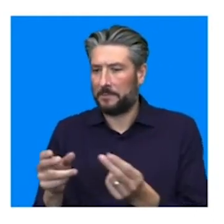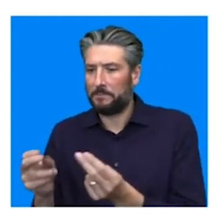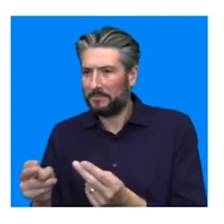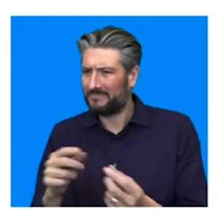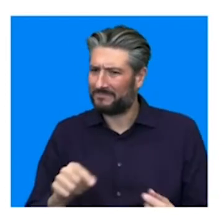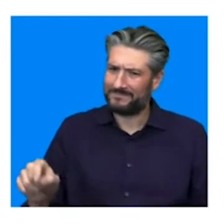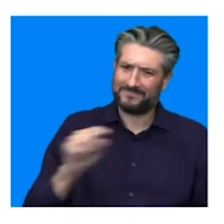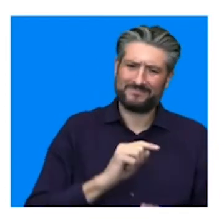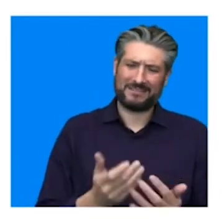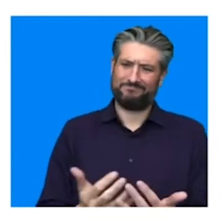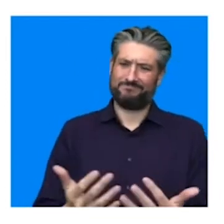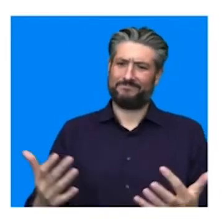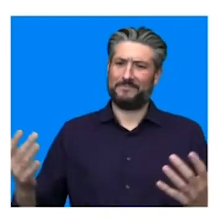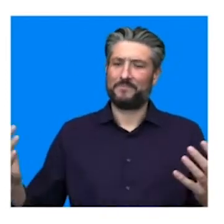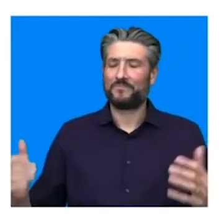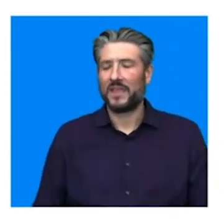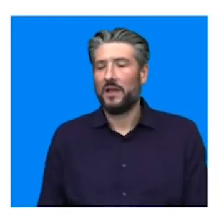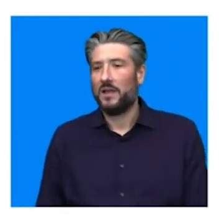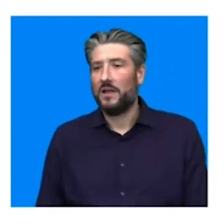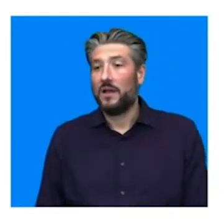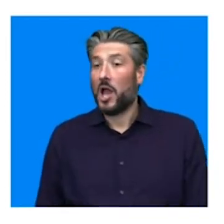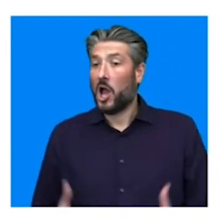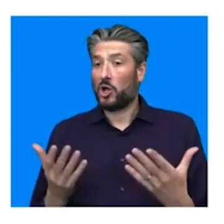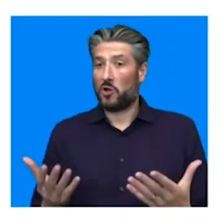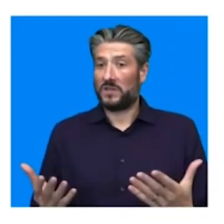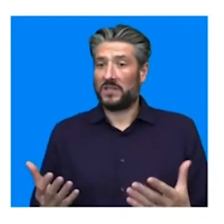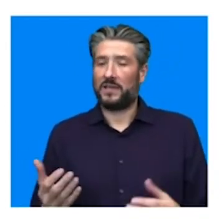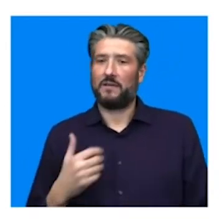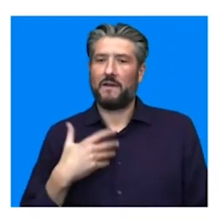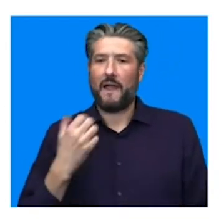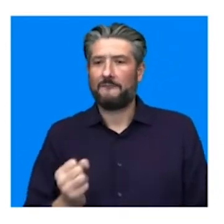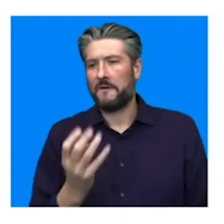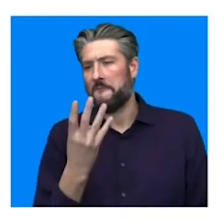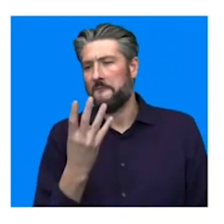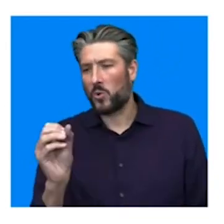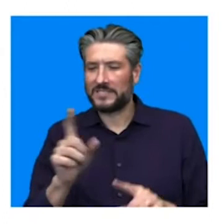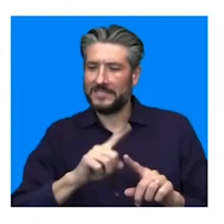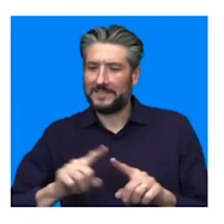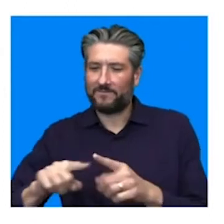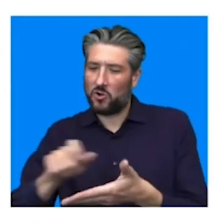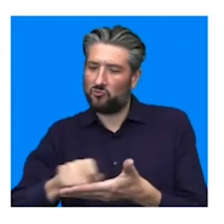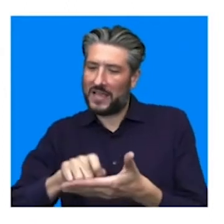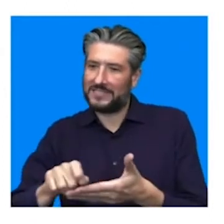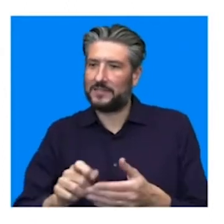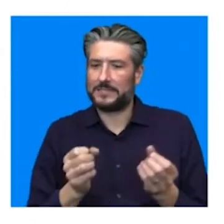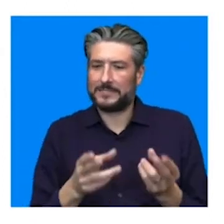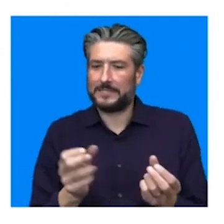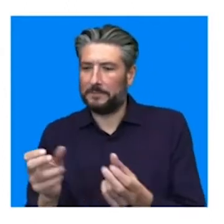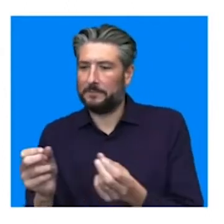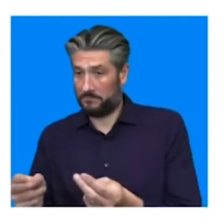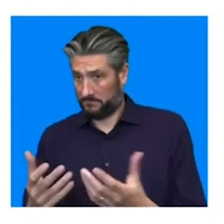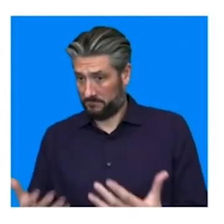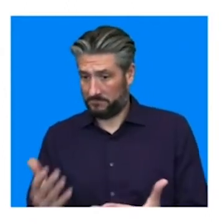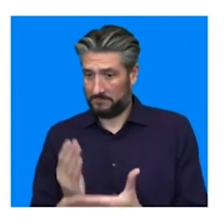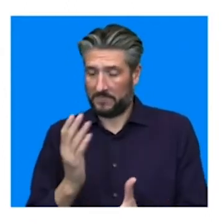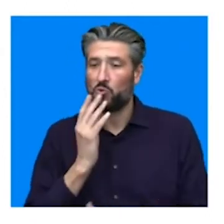Currently, there are about 40 different writing systems that are actively used and are alive